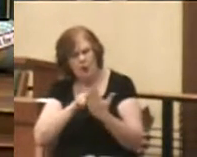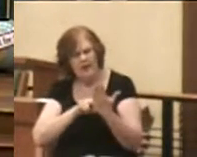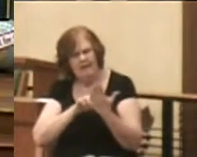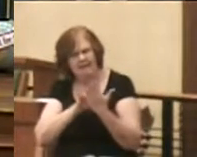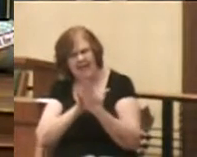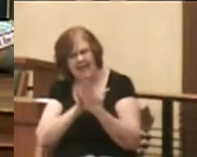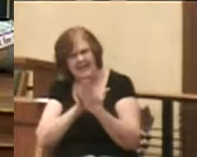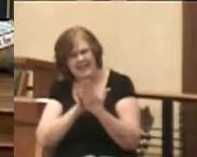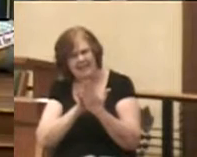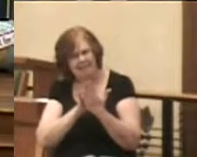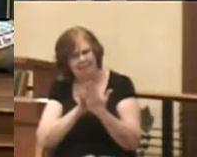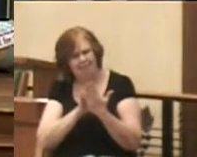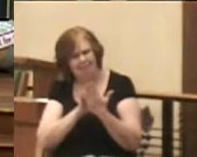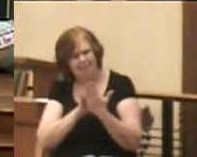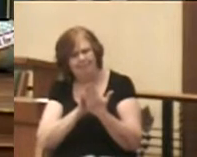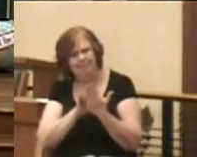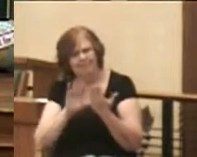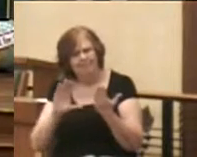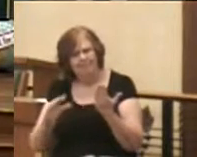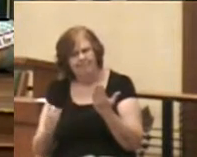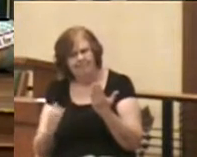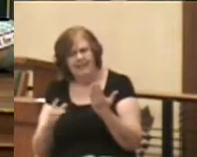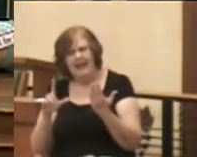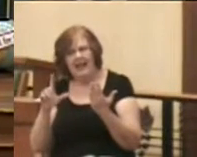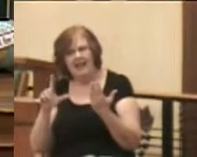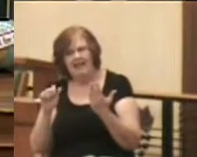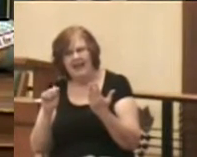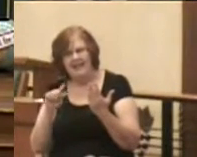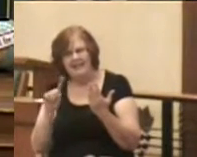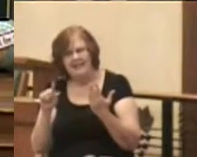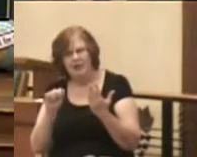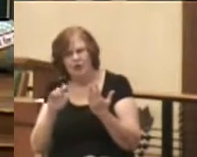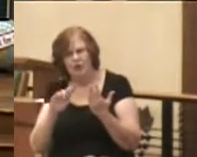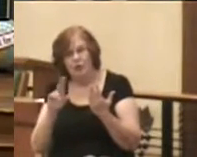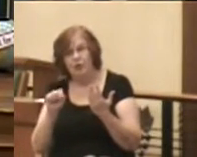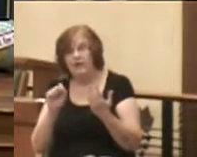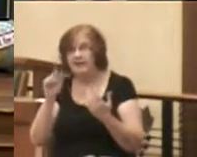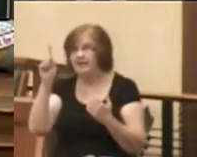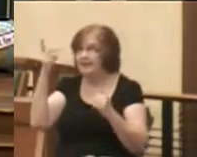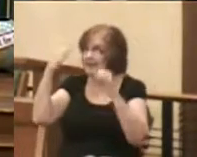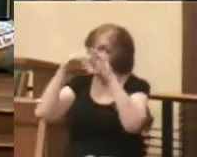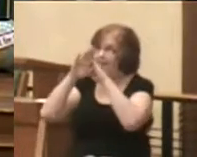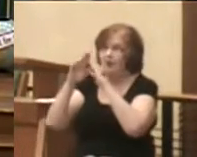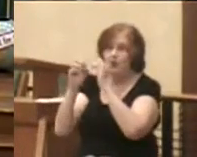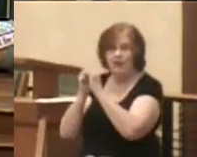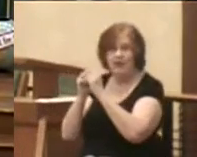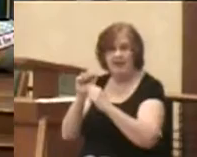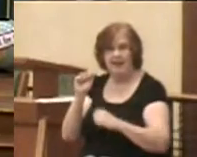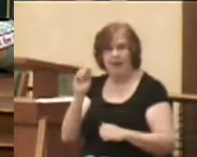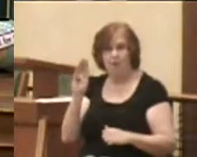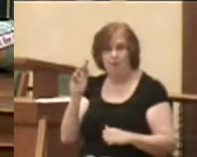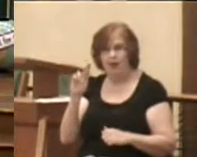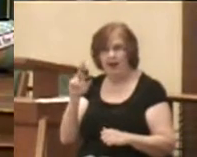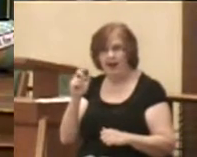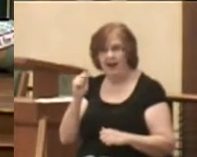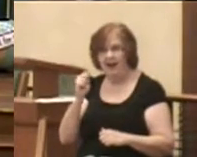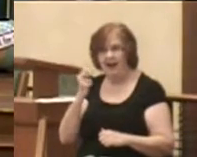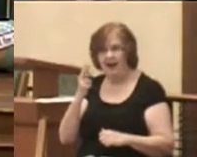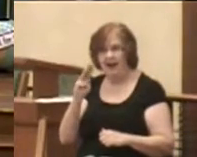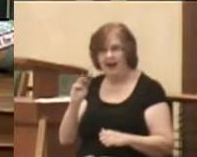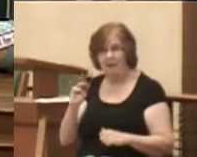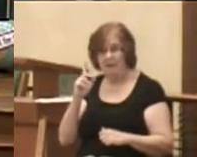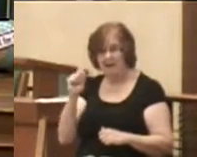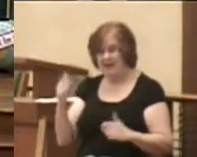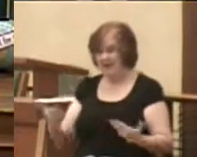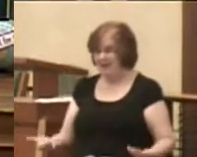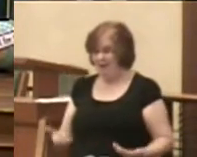evidently Lazarus is in the bosom of Abraham because in this life he has